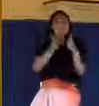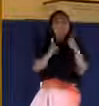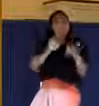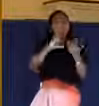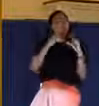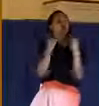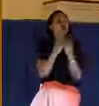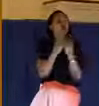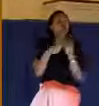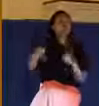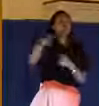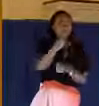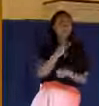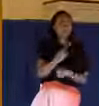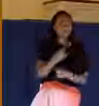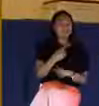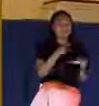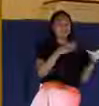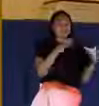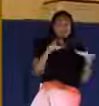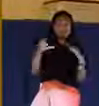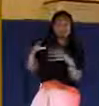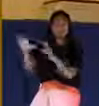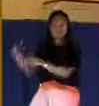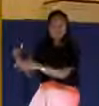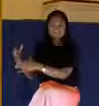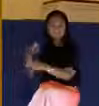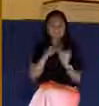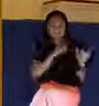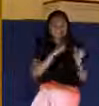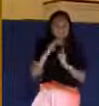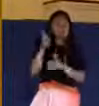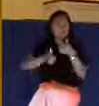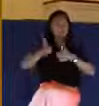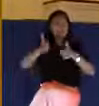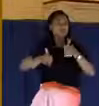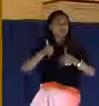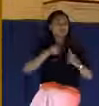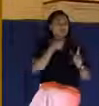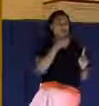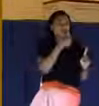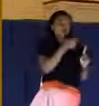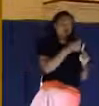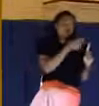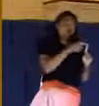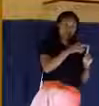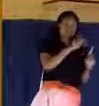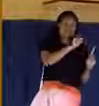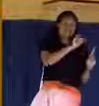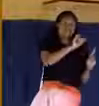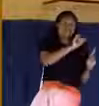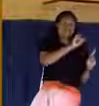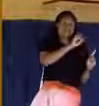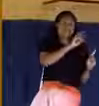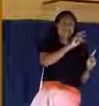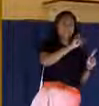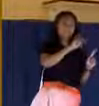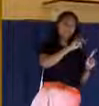Where do you see yourself? Are you like Simon who was compelled to